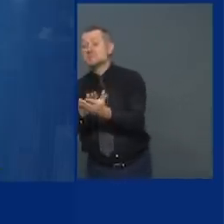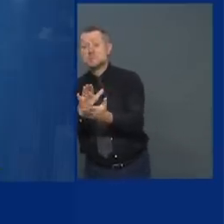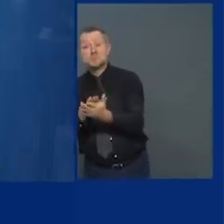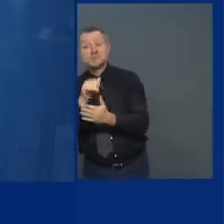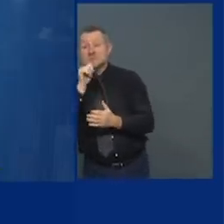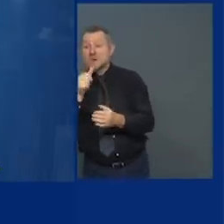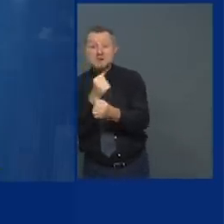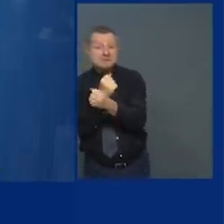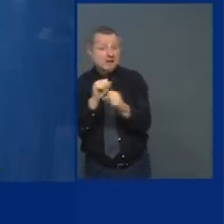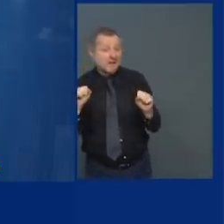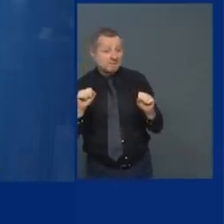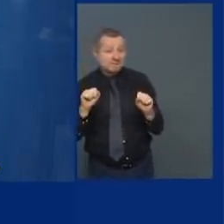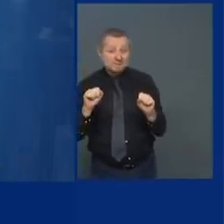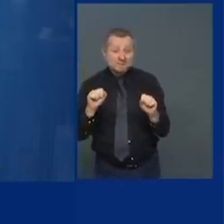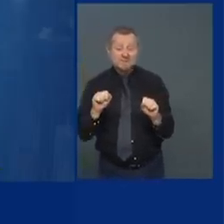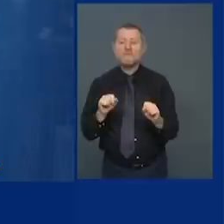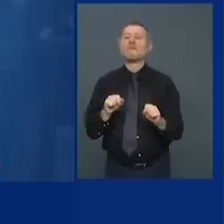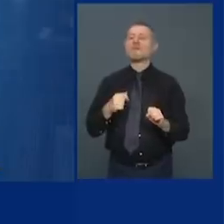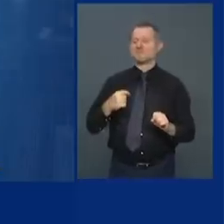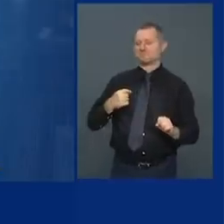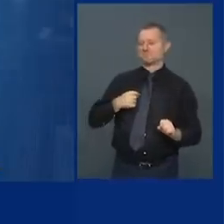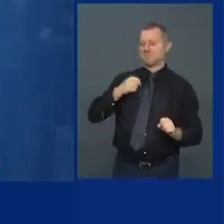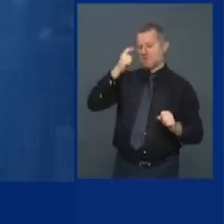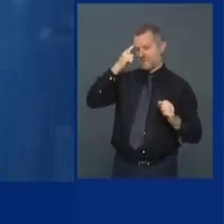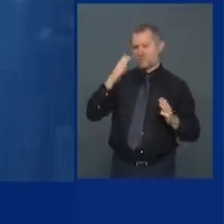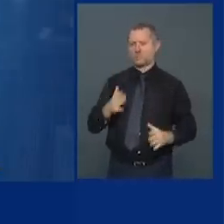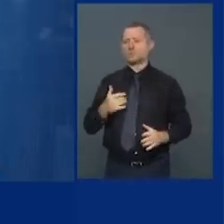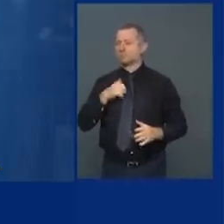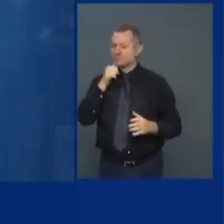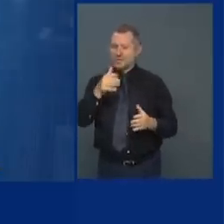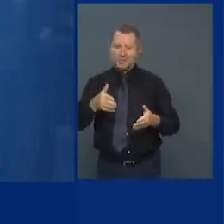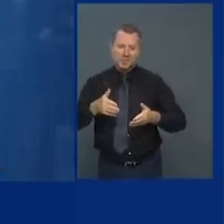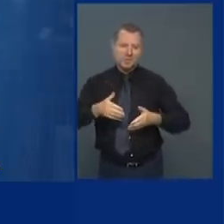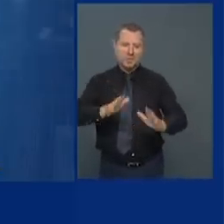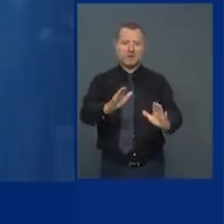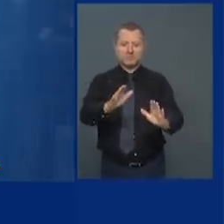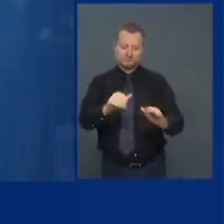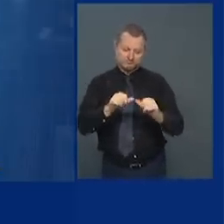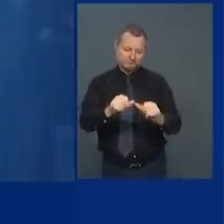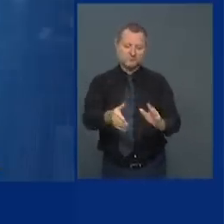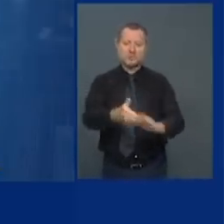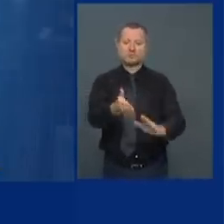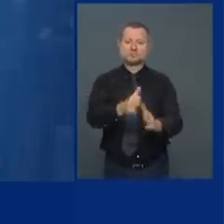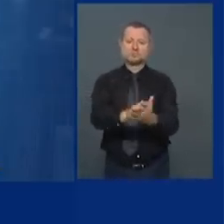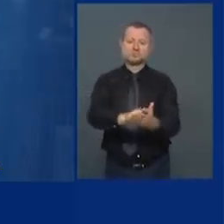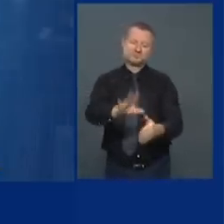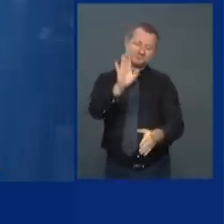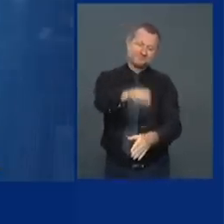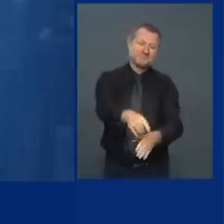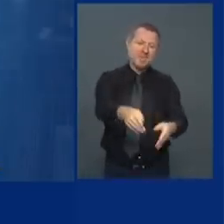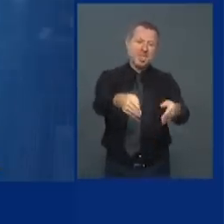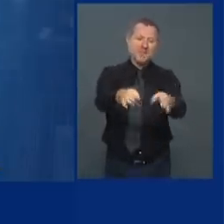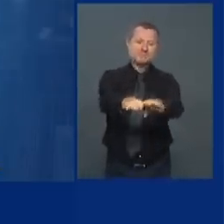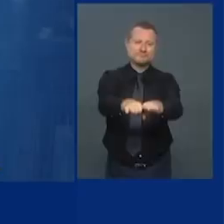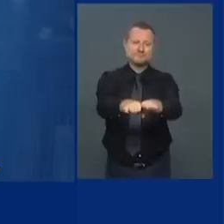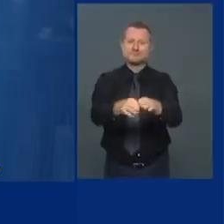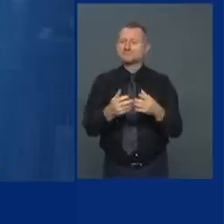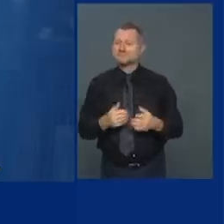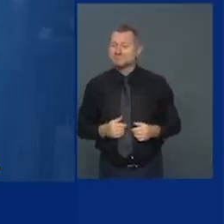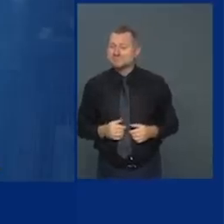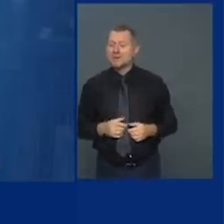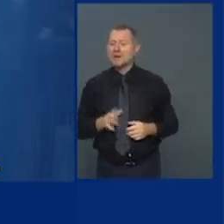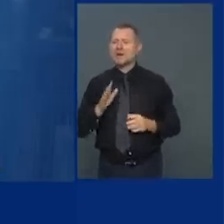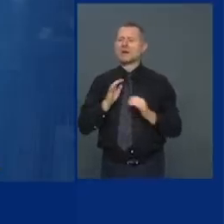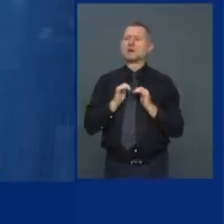I will not allow them to operate period how do we justify the